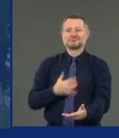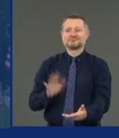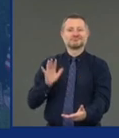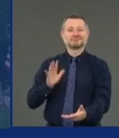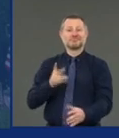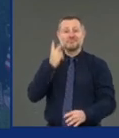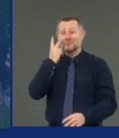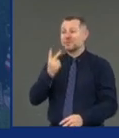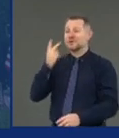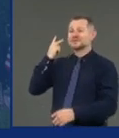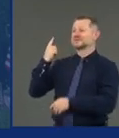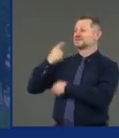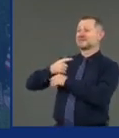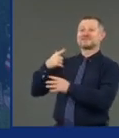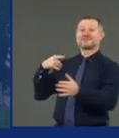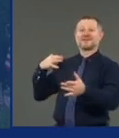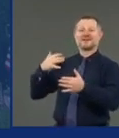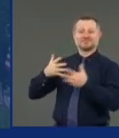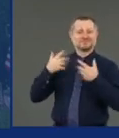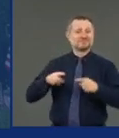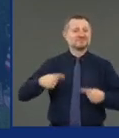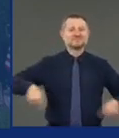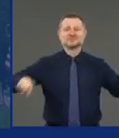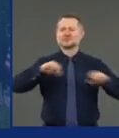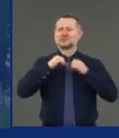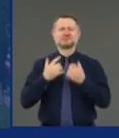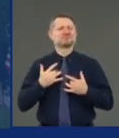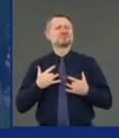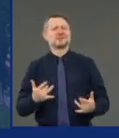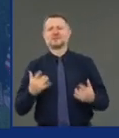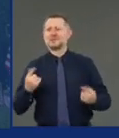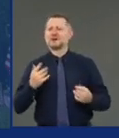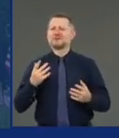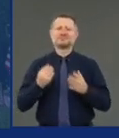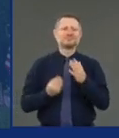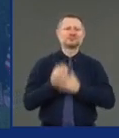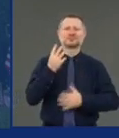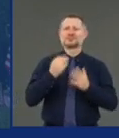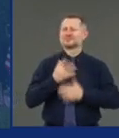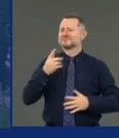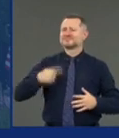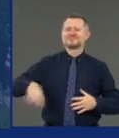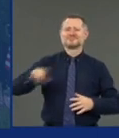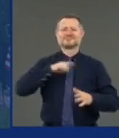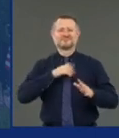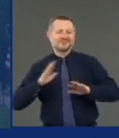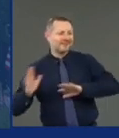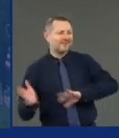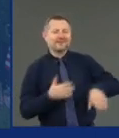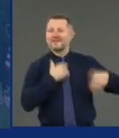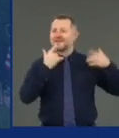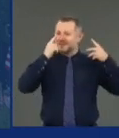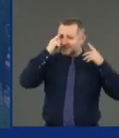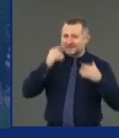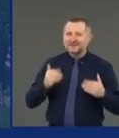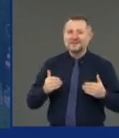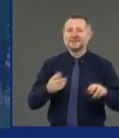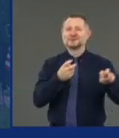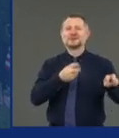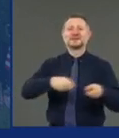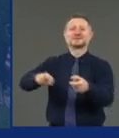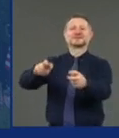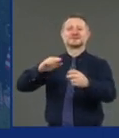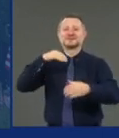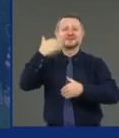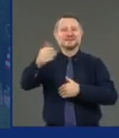society transitions. Memorial Day, normally we're getting ready for the summer, and people are